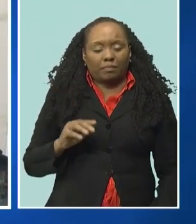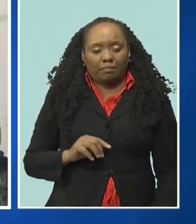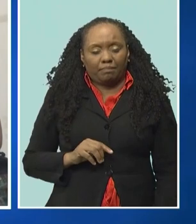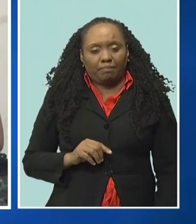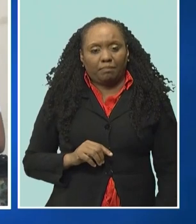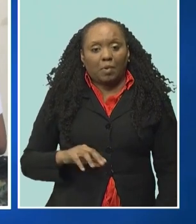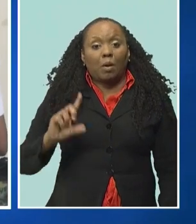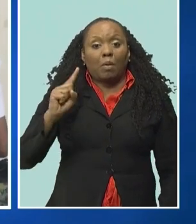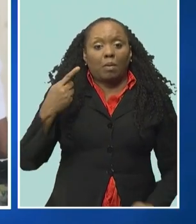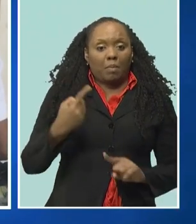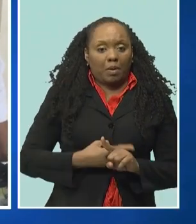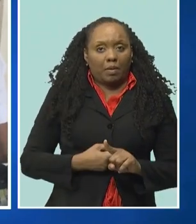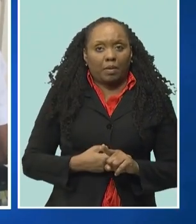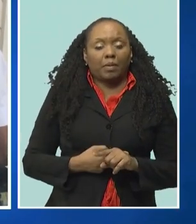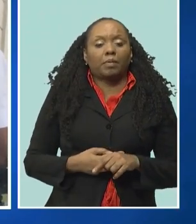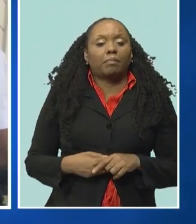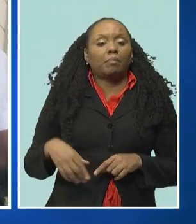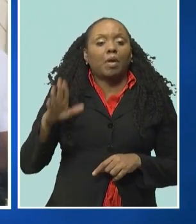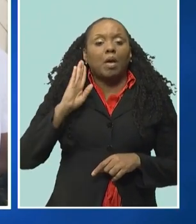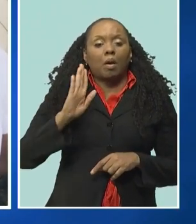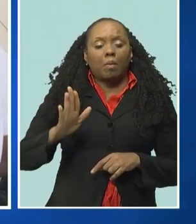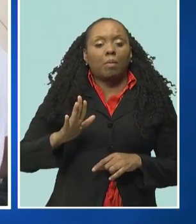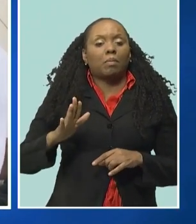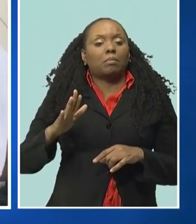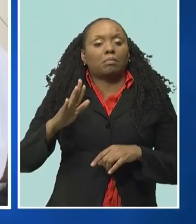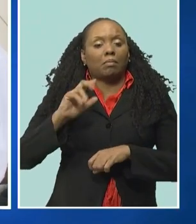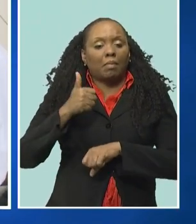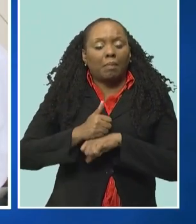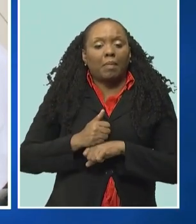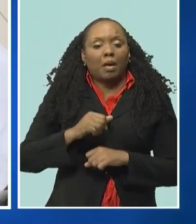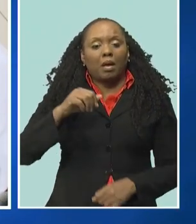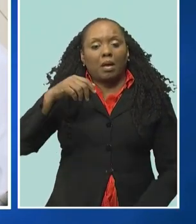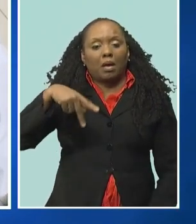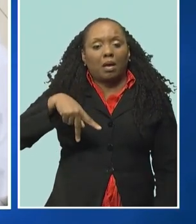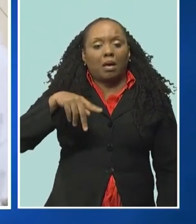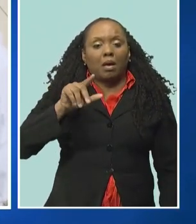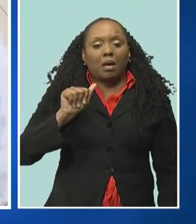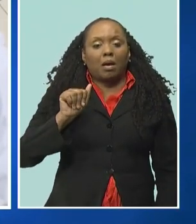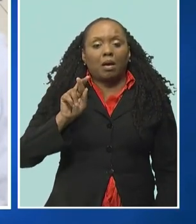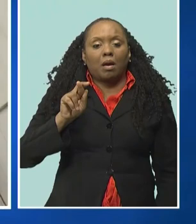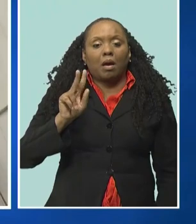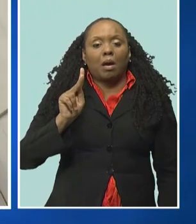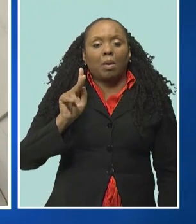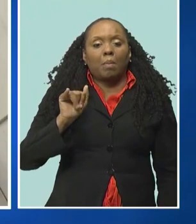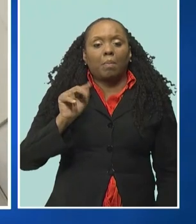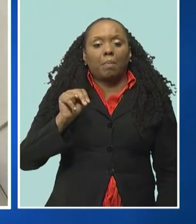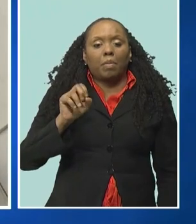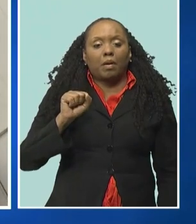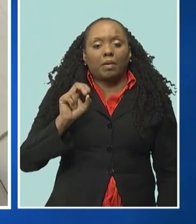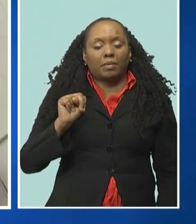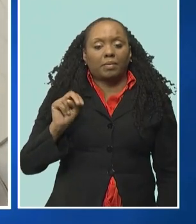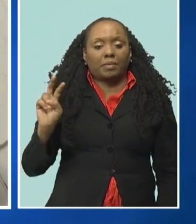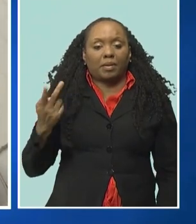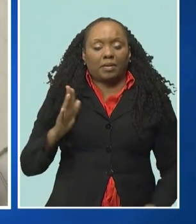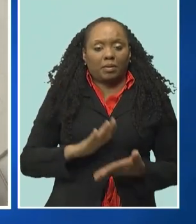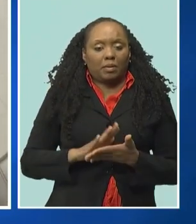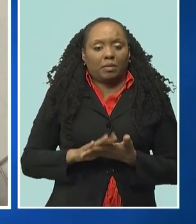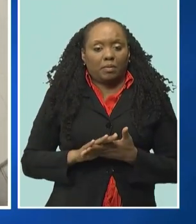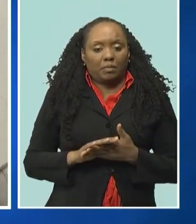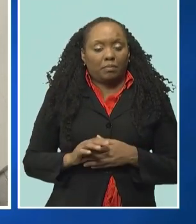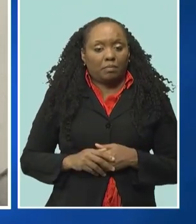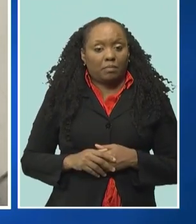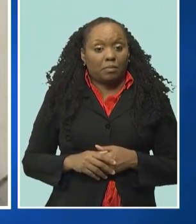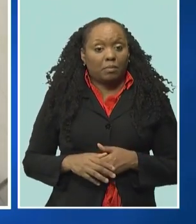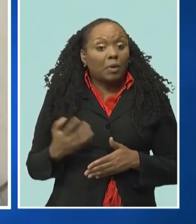we're going to be at Parkinson Memorial School and like Ryan said it is completely free. You're going to get a lot of